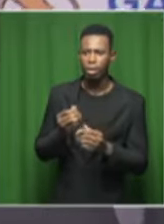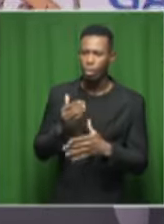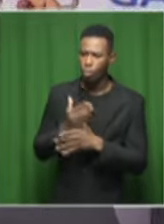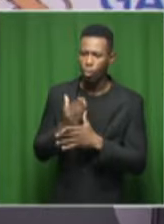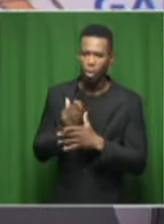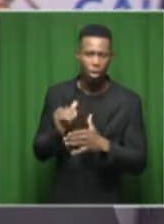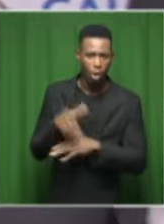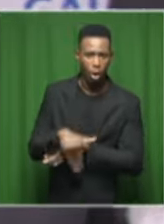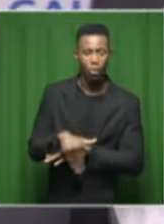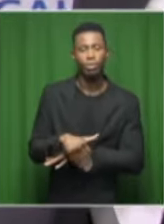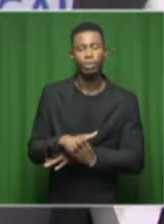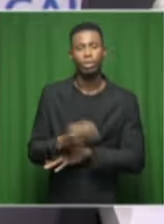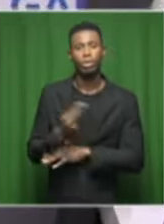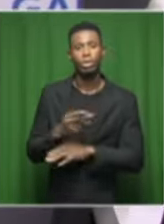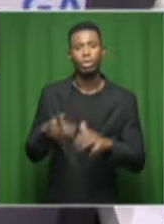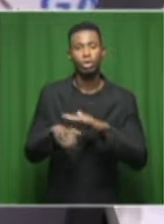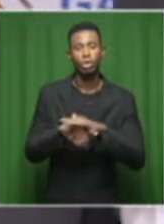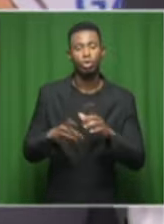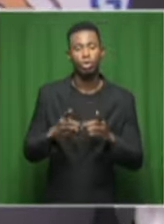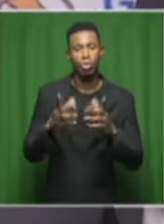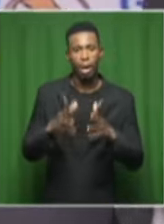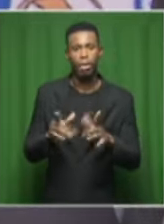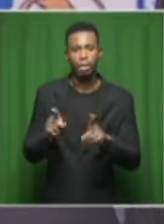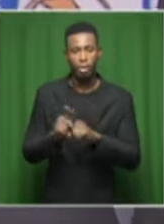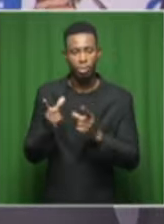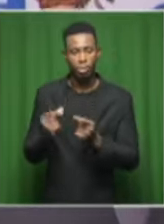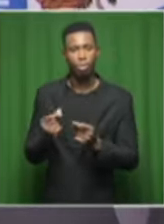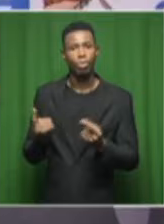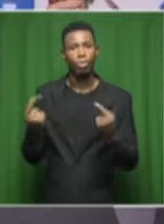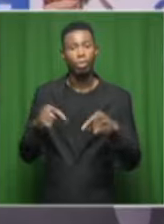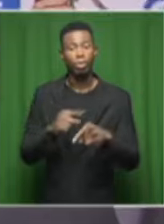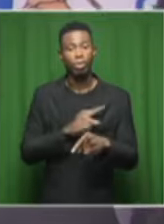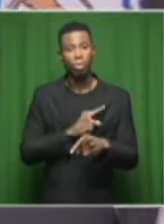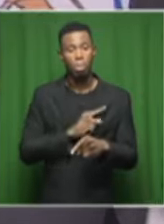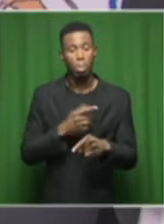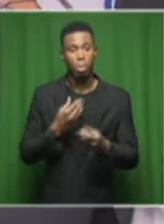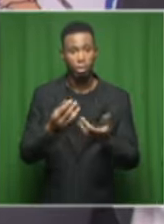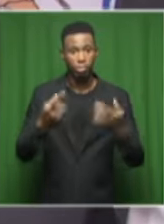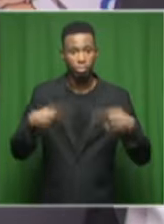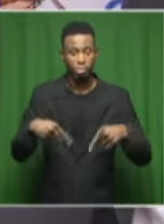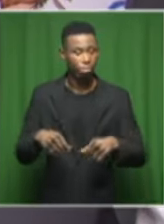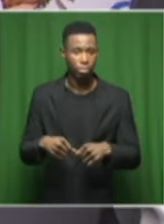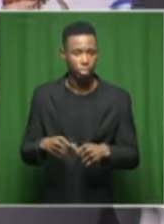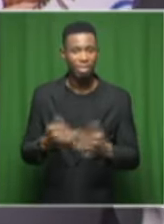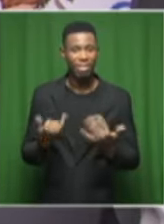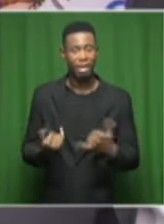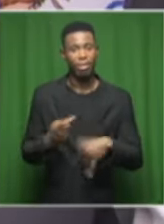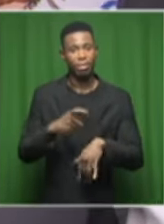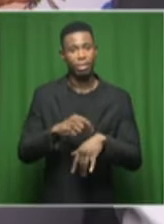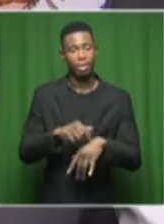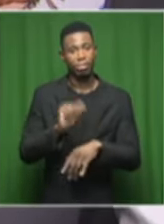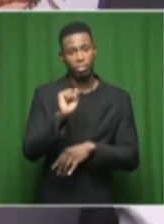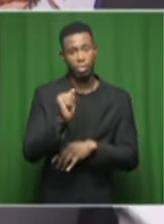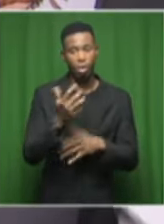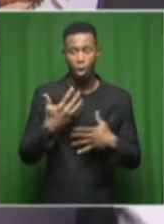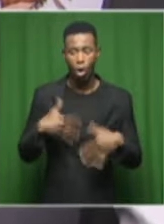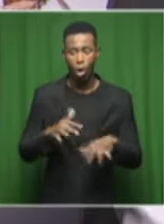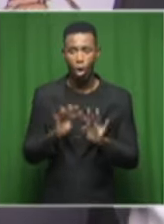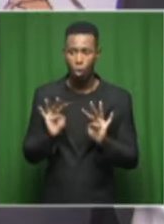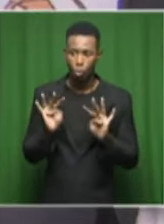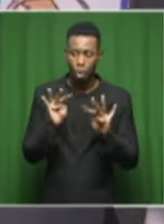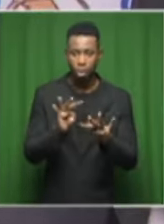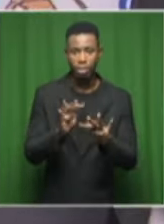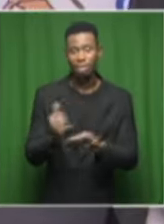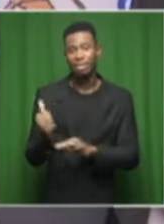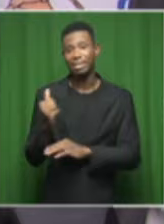everything. And we're just here not to scare you further. To say, this time it's yours now. We are all watching you. So Saturday, we